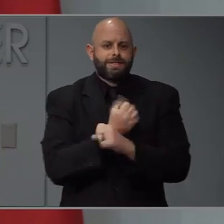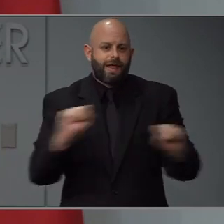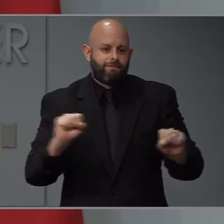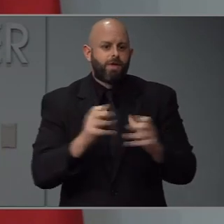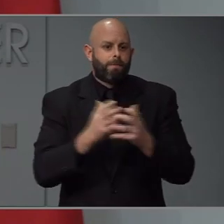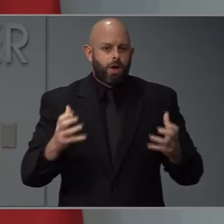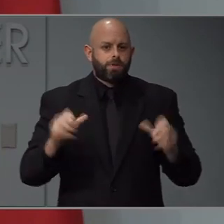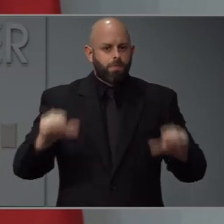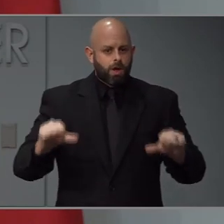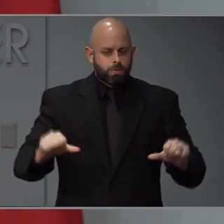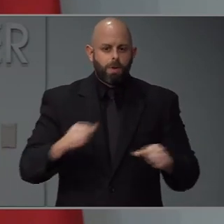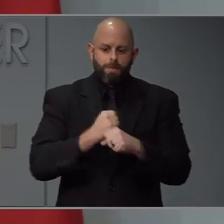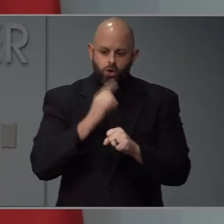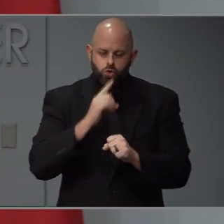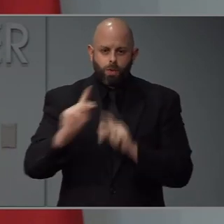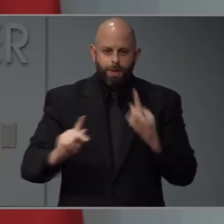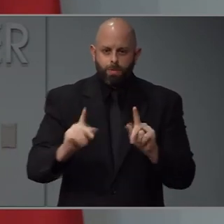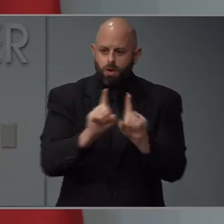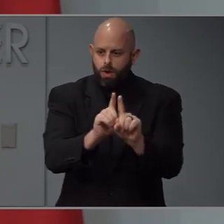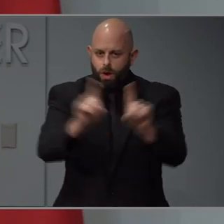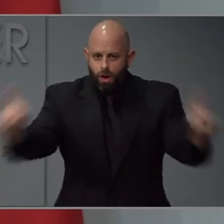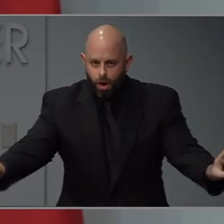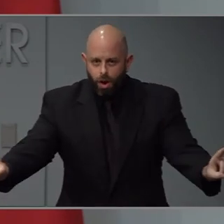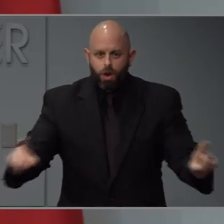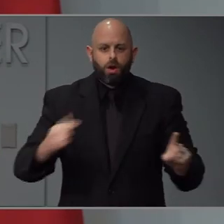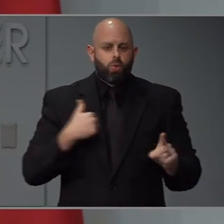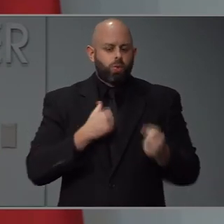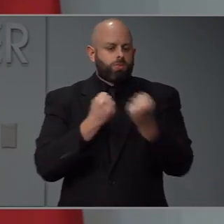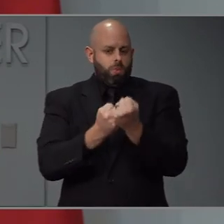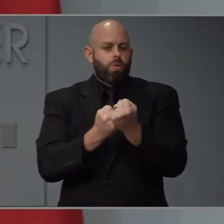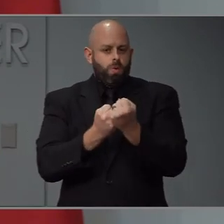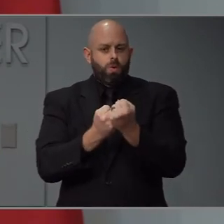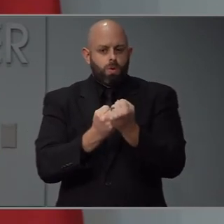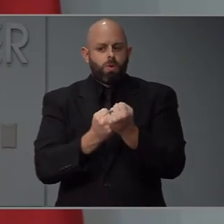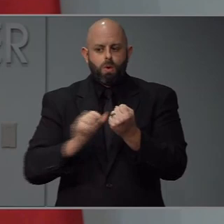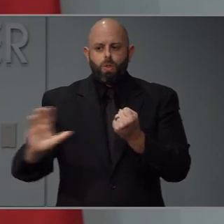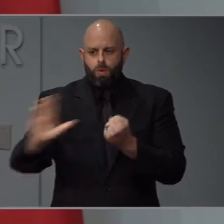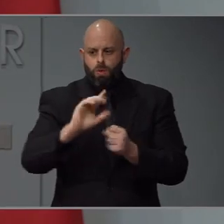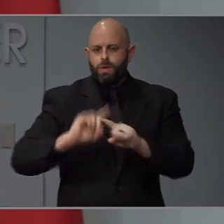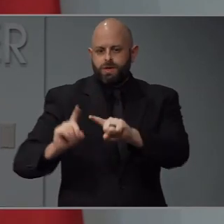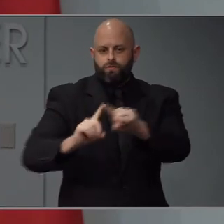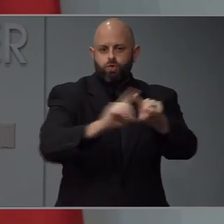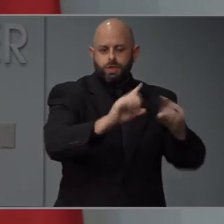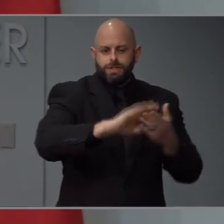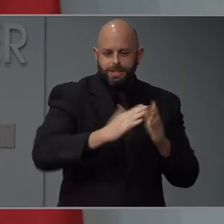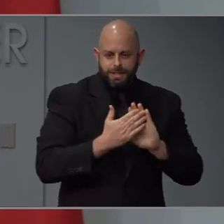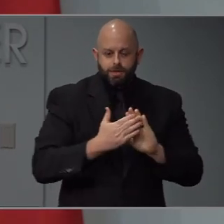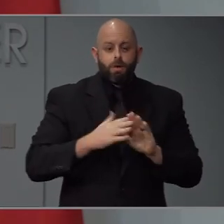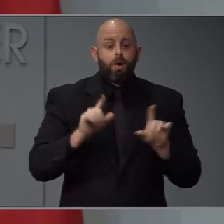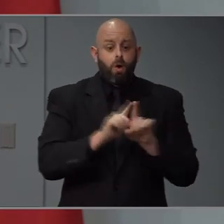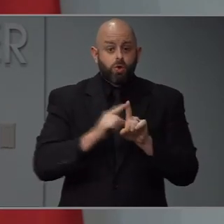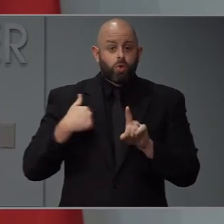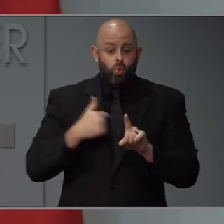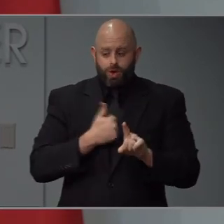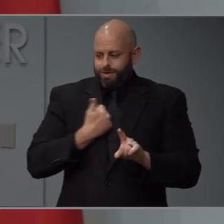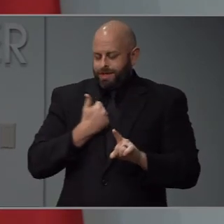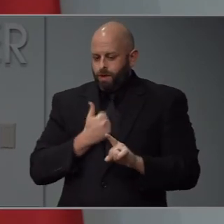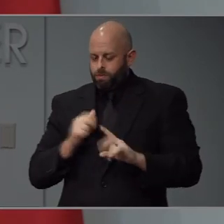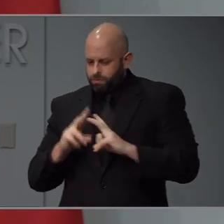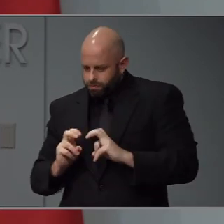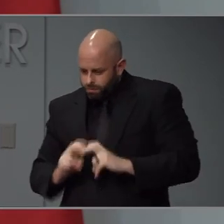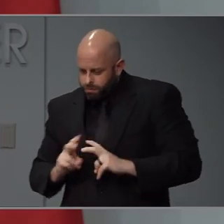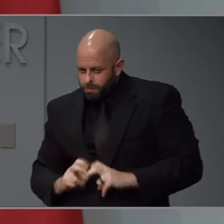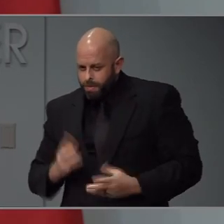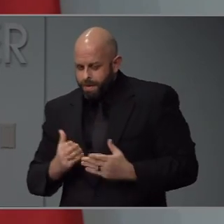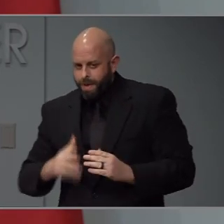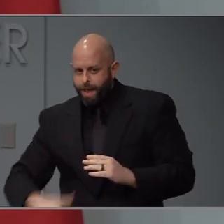much social distancing as possible. So we support those activities, and we will continue to look at options to see if we need to do further social